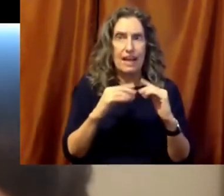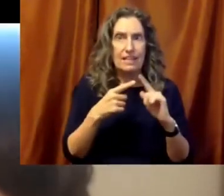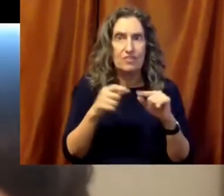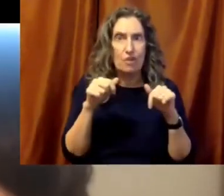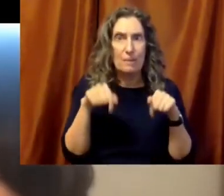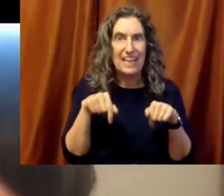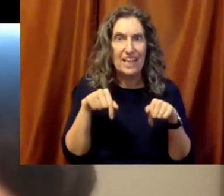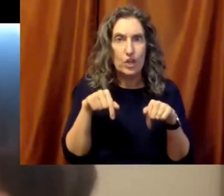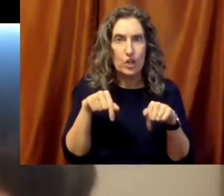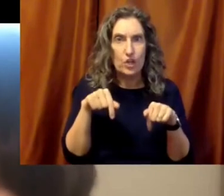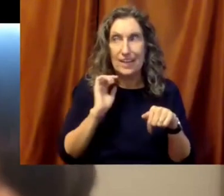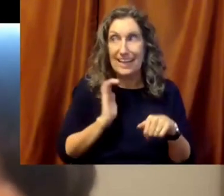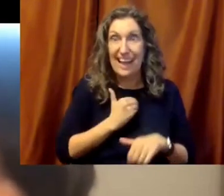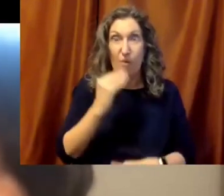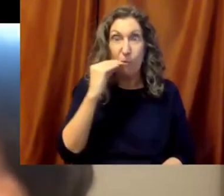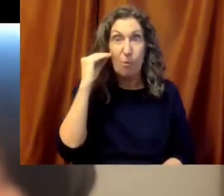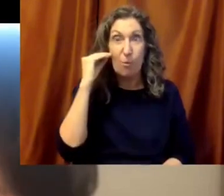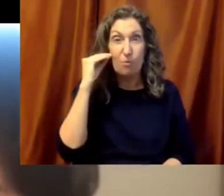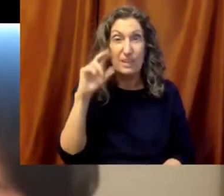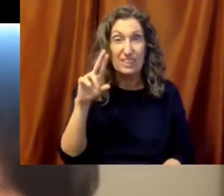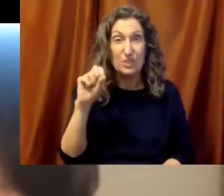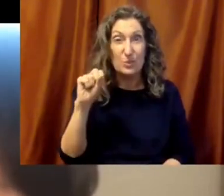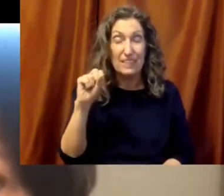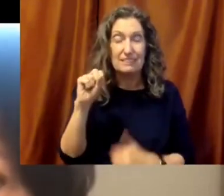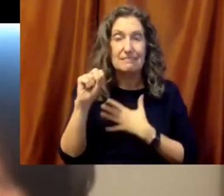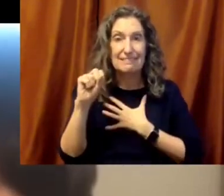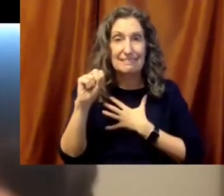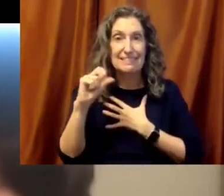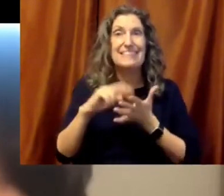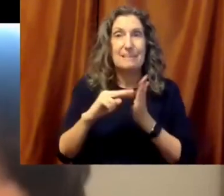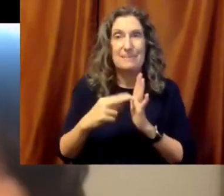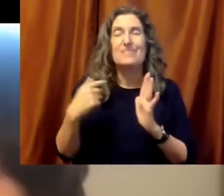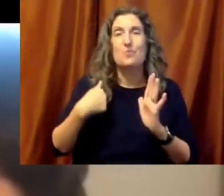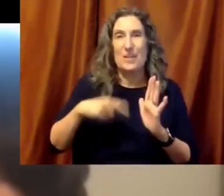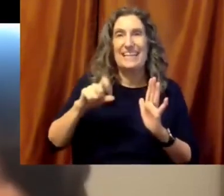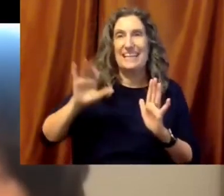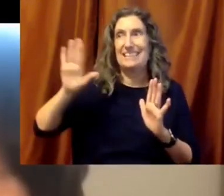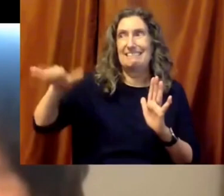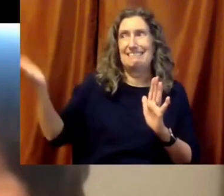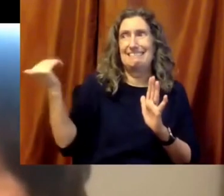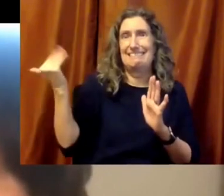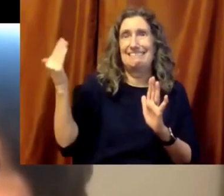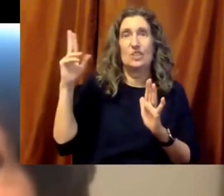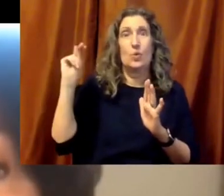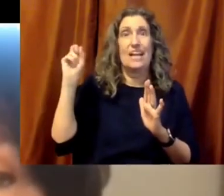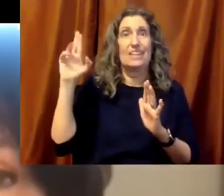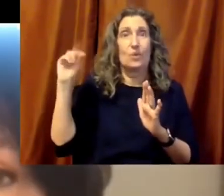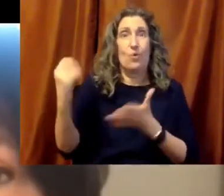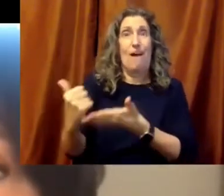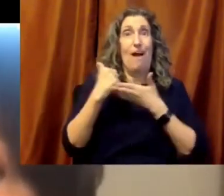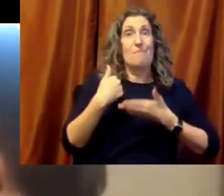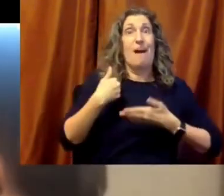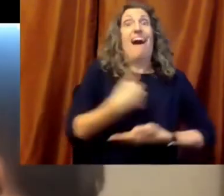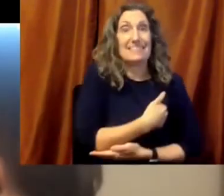in the United States. We need UNESCO in this essential long-term work of peace.